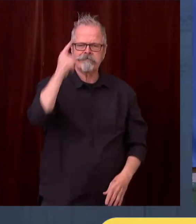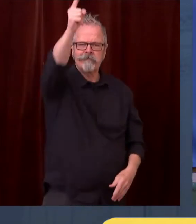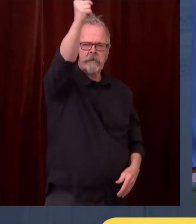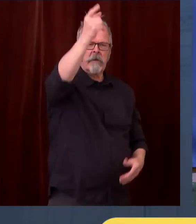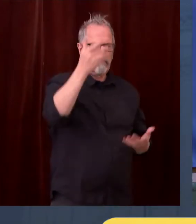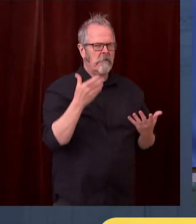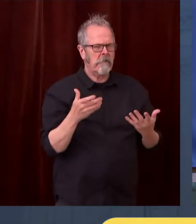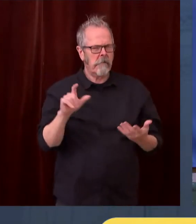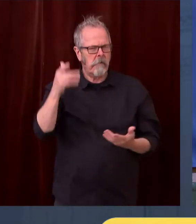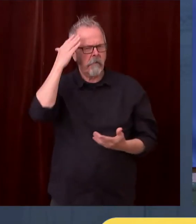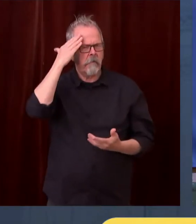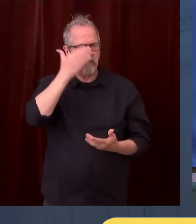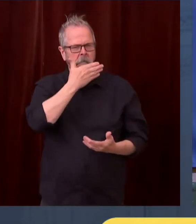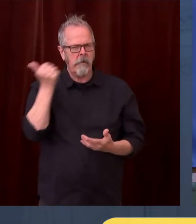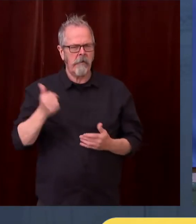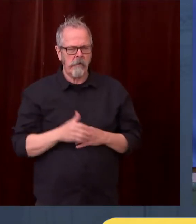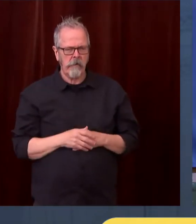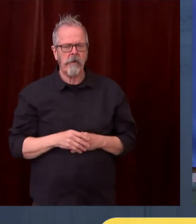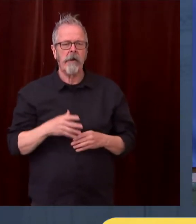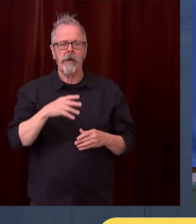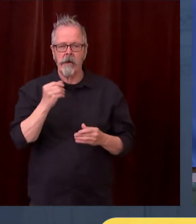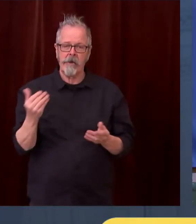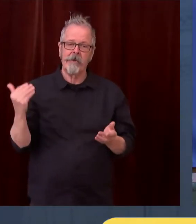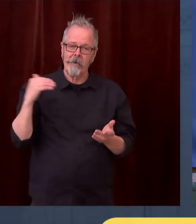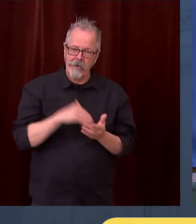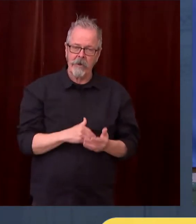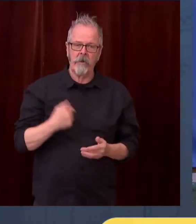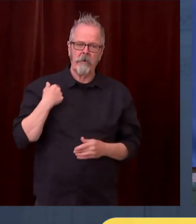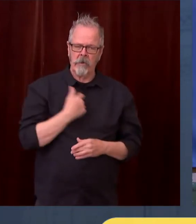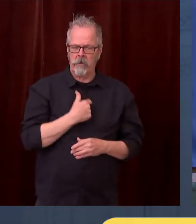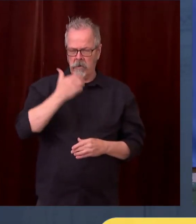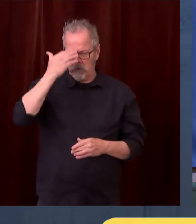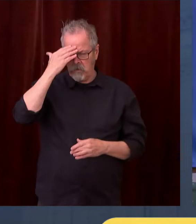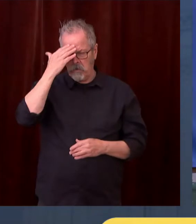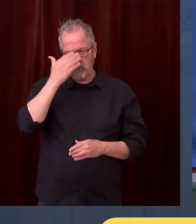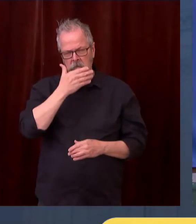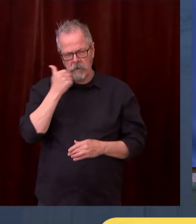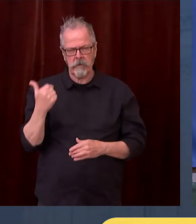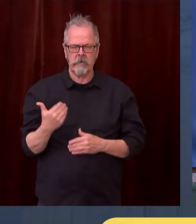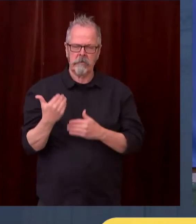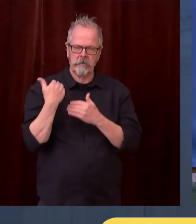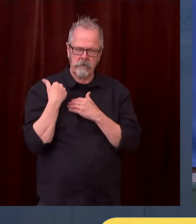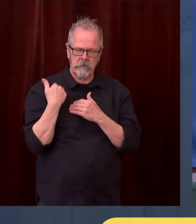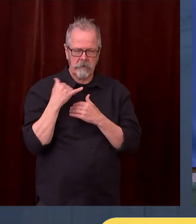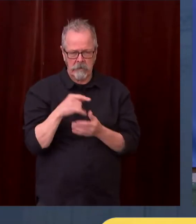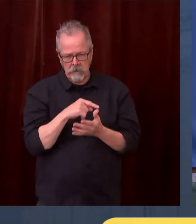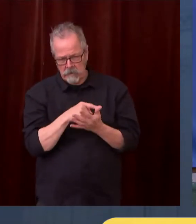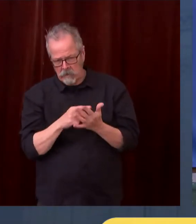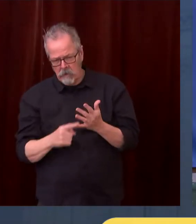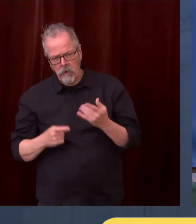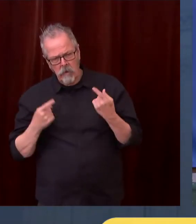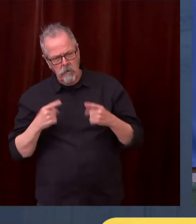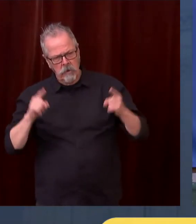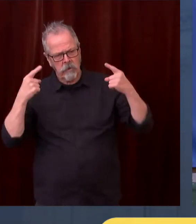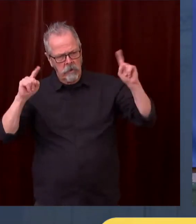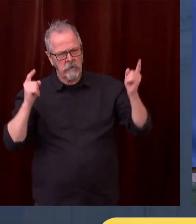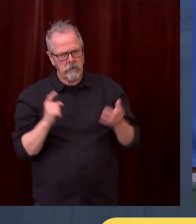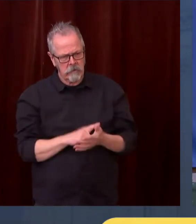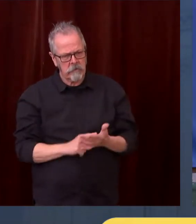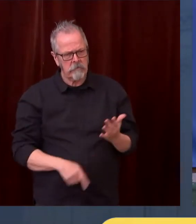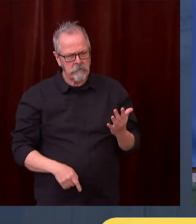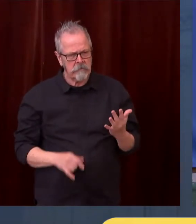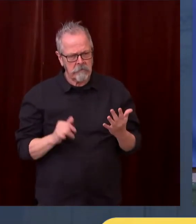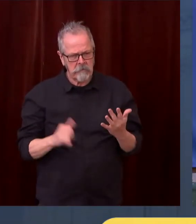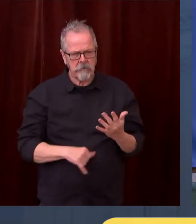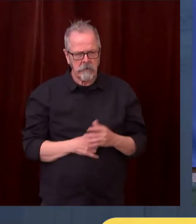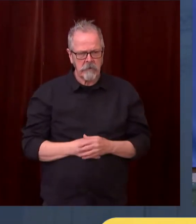on, Yakima had one of the highest infection rates in the United States. But I went over there and worked with some of the local community.